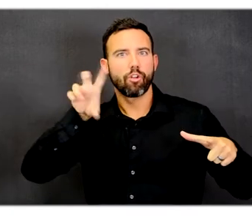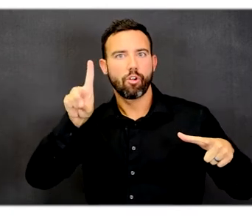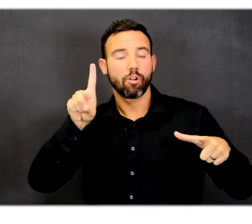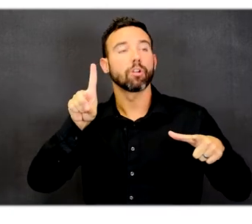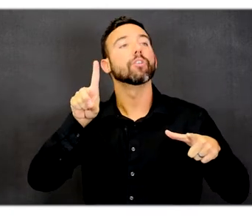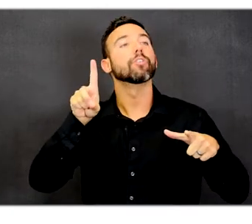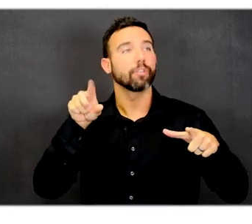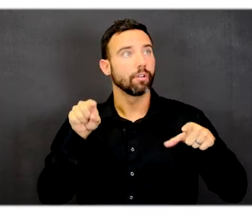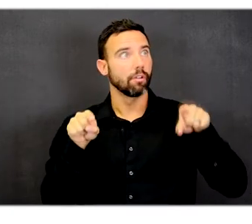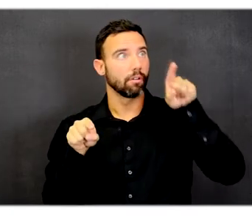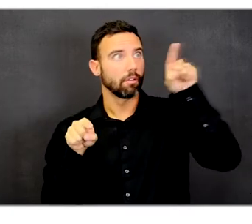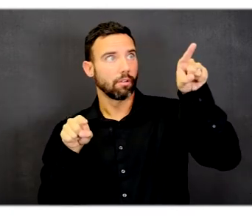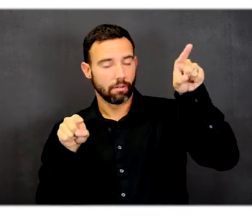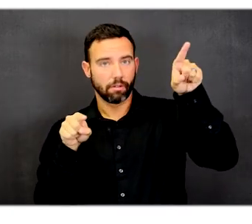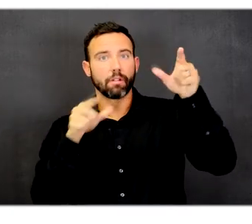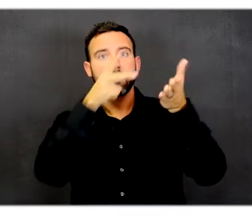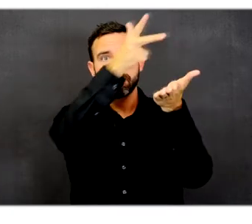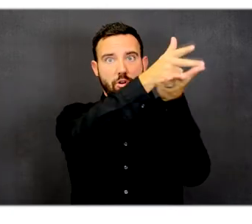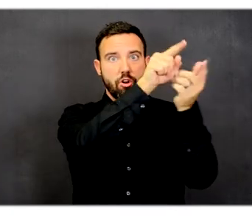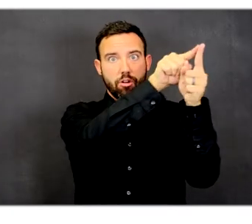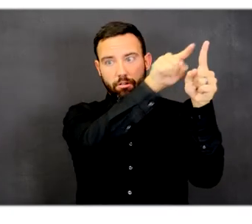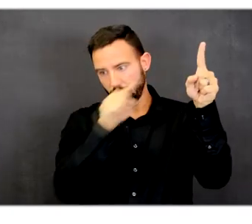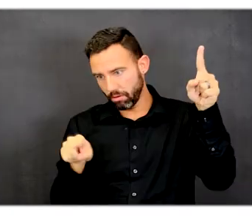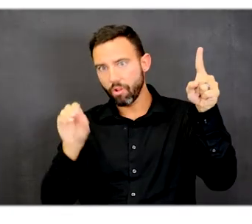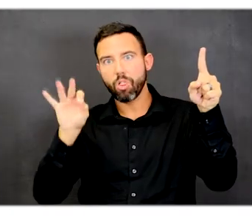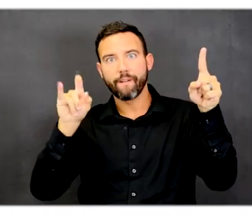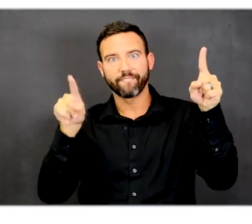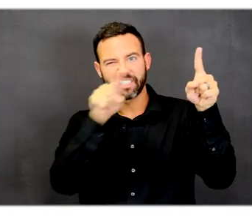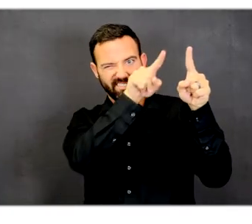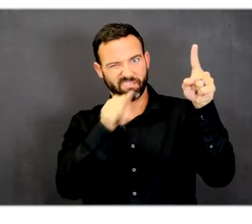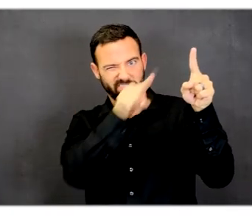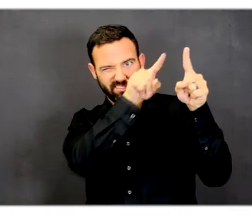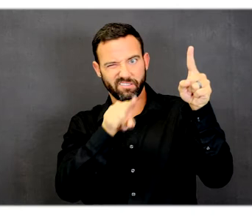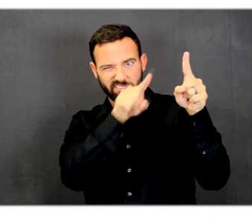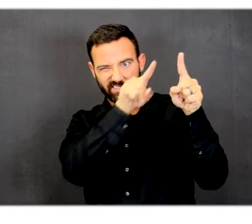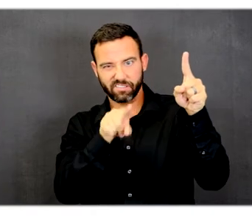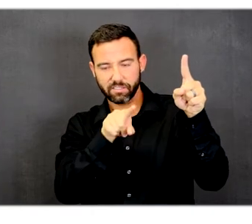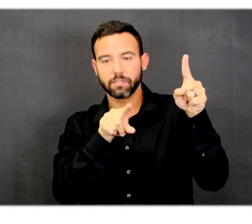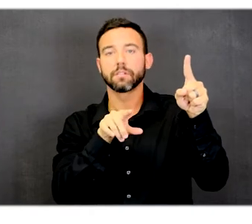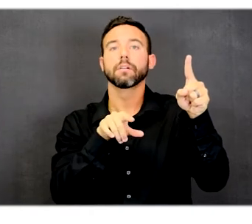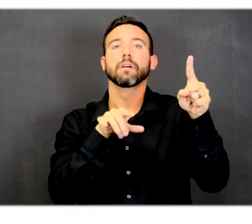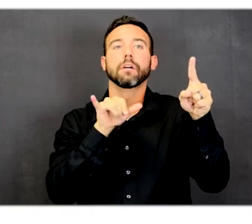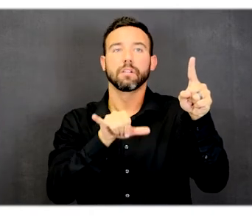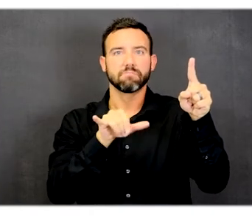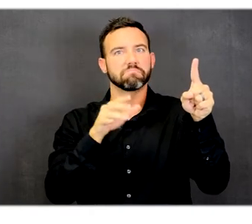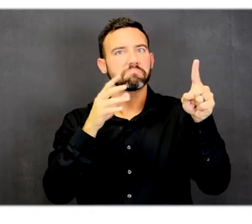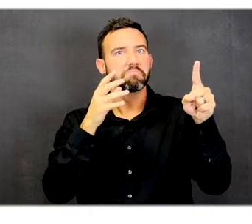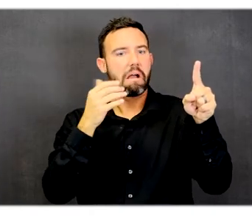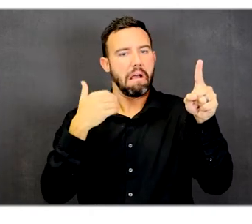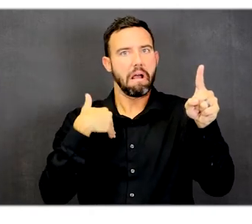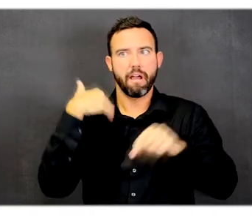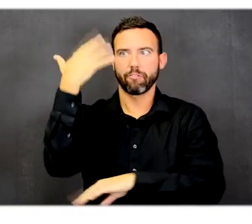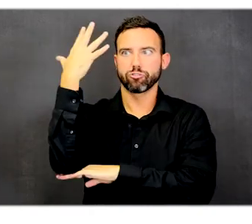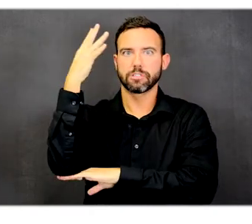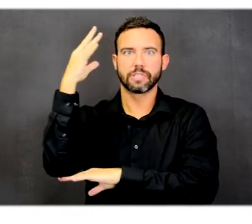and the office building. And the colored areas are areas that have shade structures.